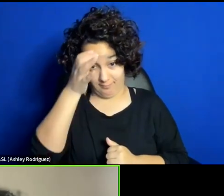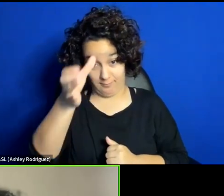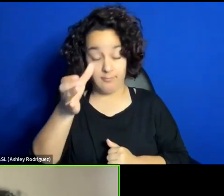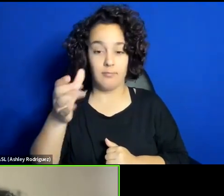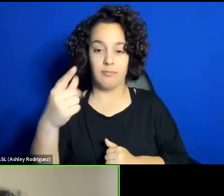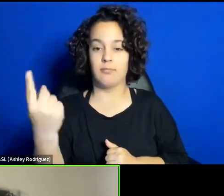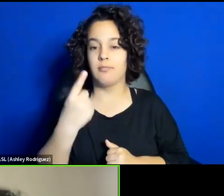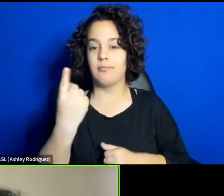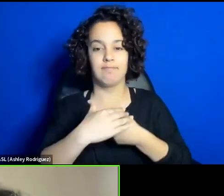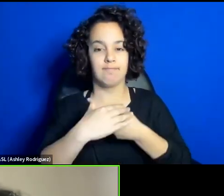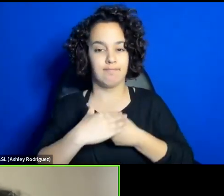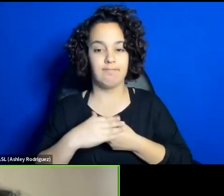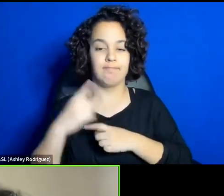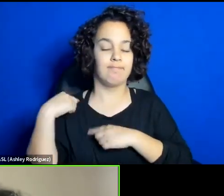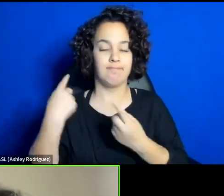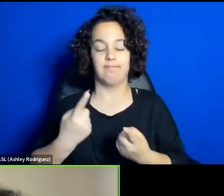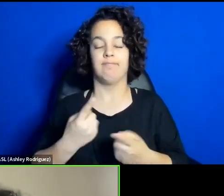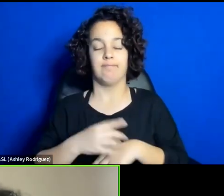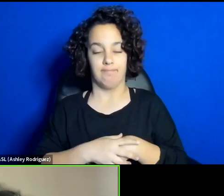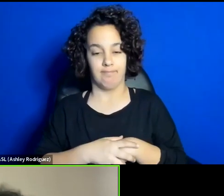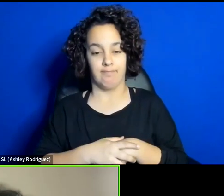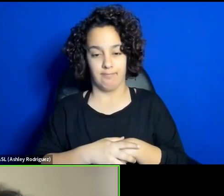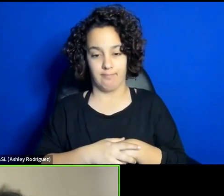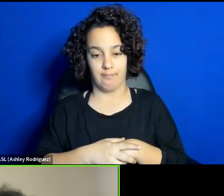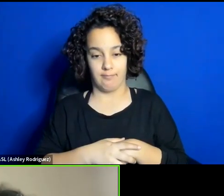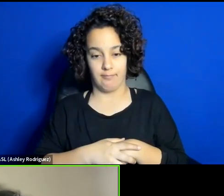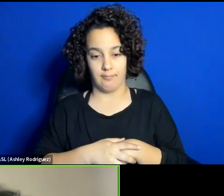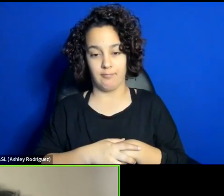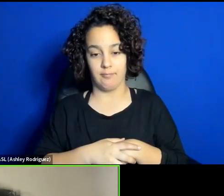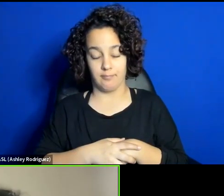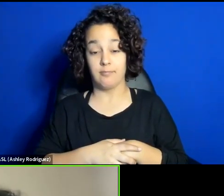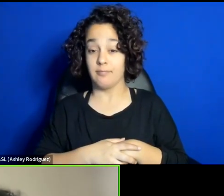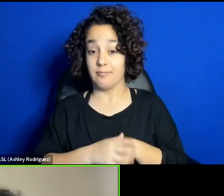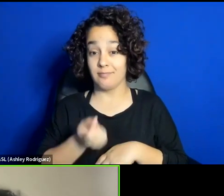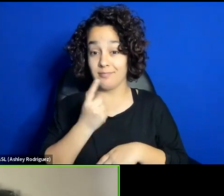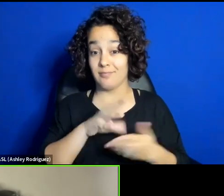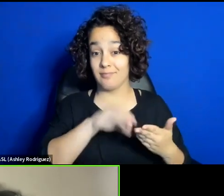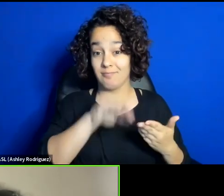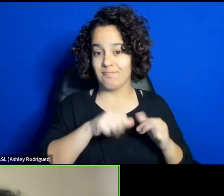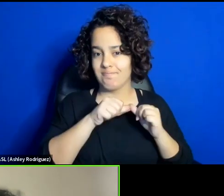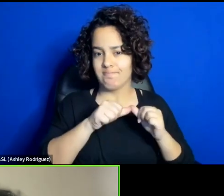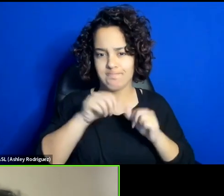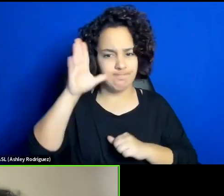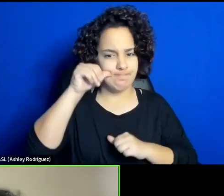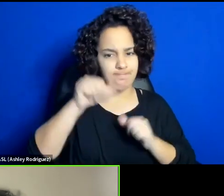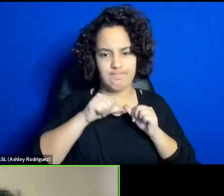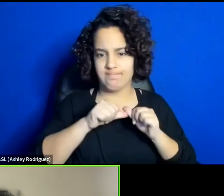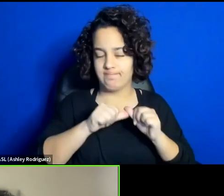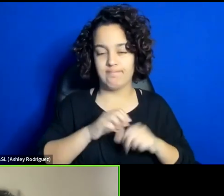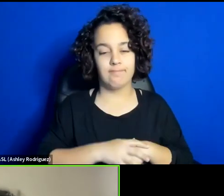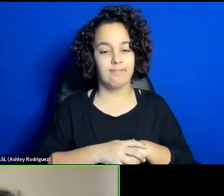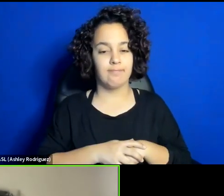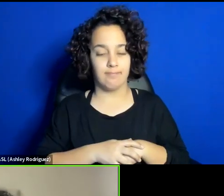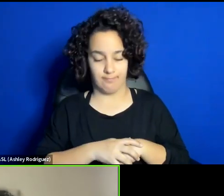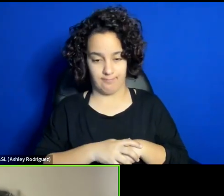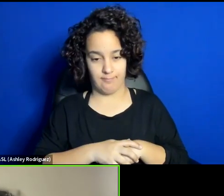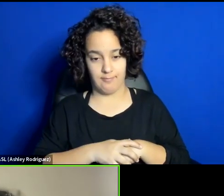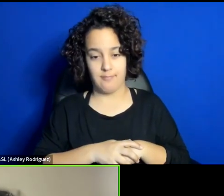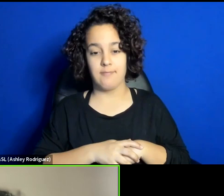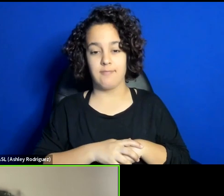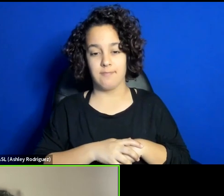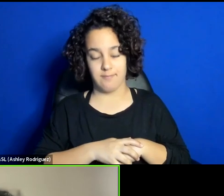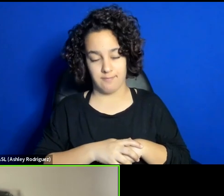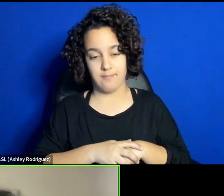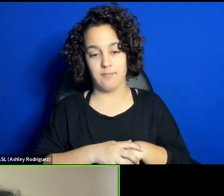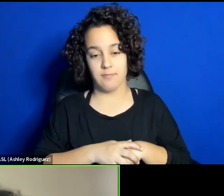but the students themselves keep this fire alive. The students themselves had this among